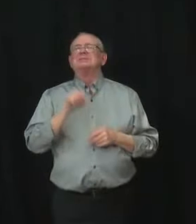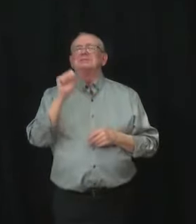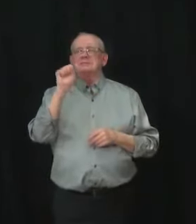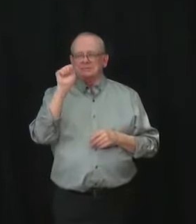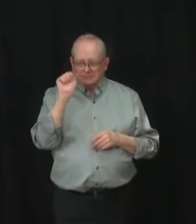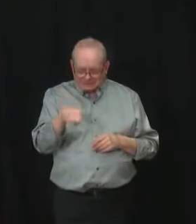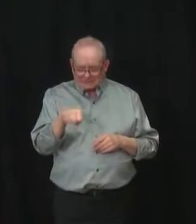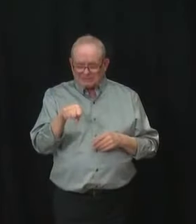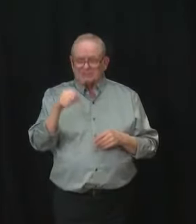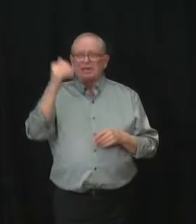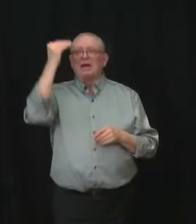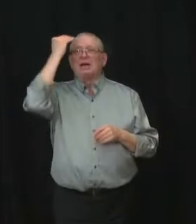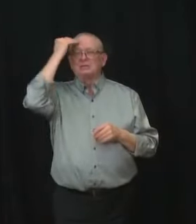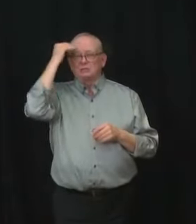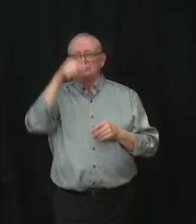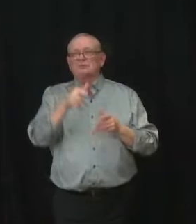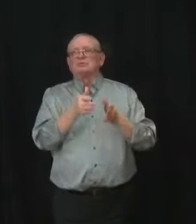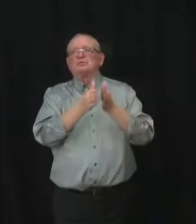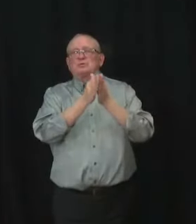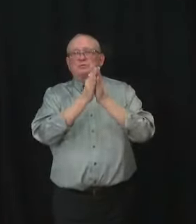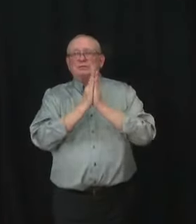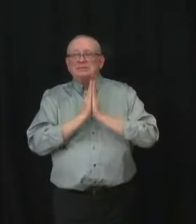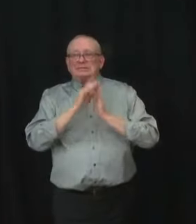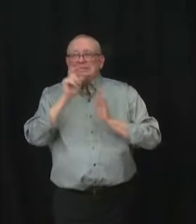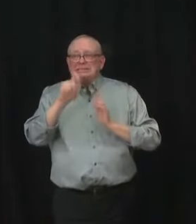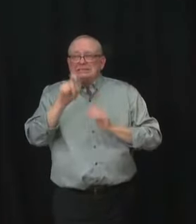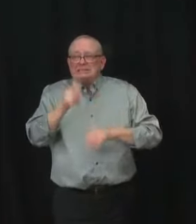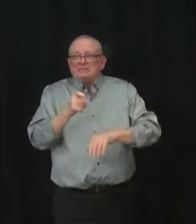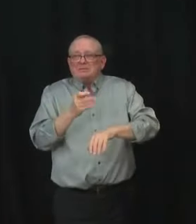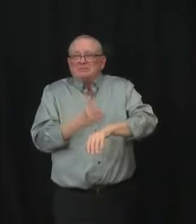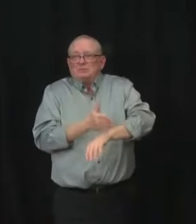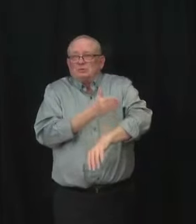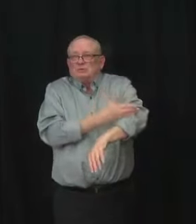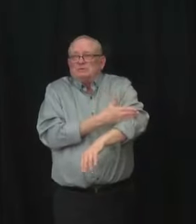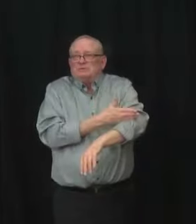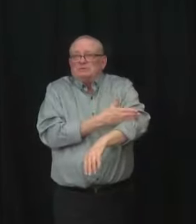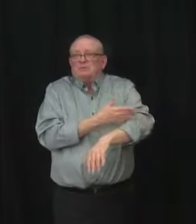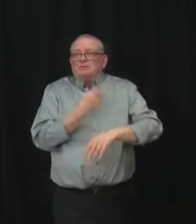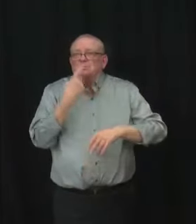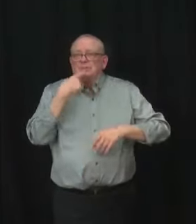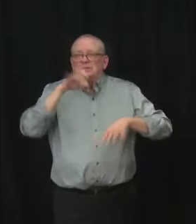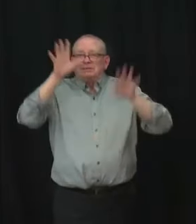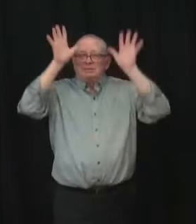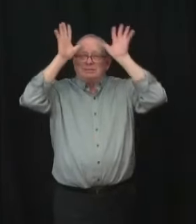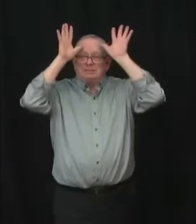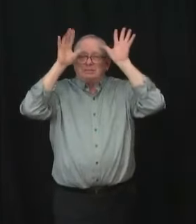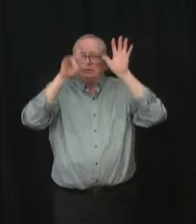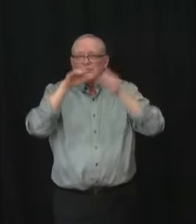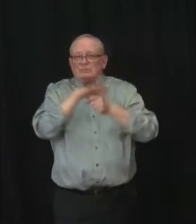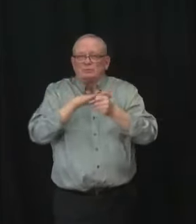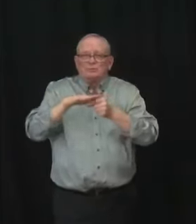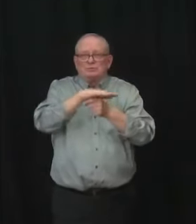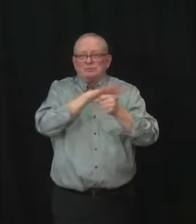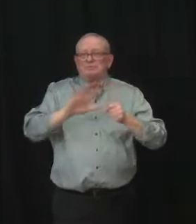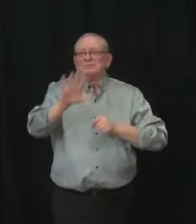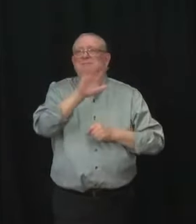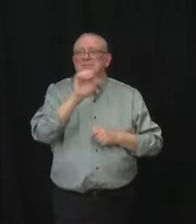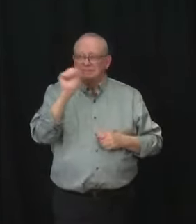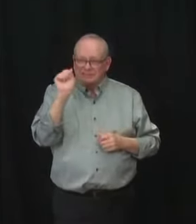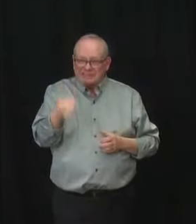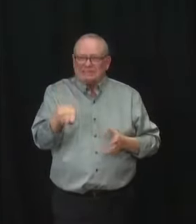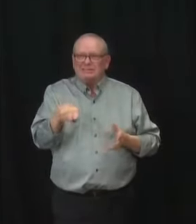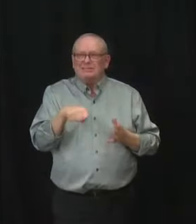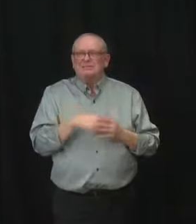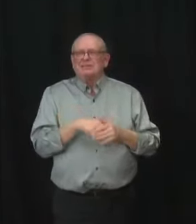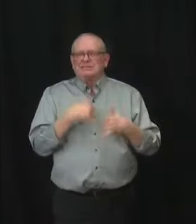infrastructure in in Red Deer um you know I've had a number of conversations like that and again work has been going uh ongoing in that regard and